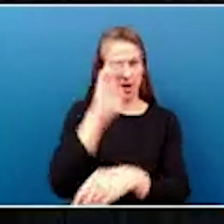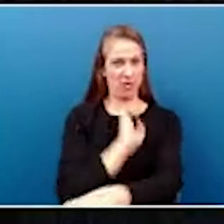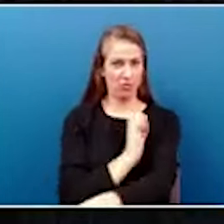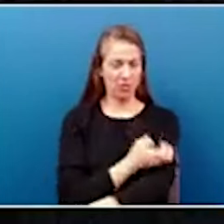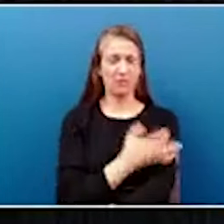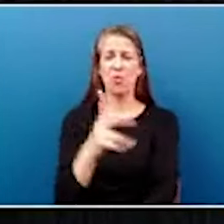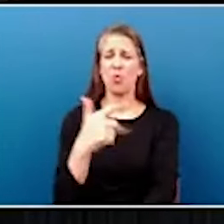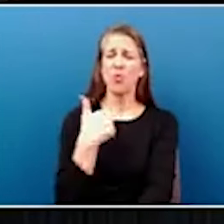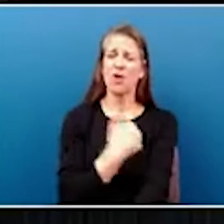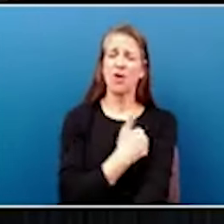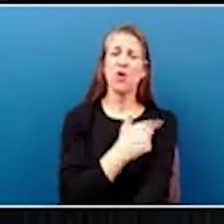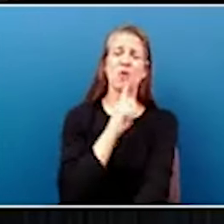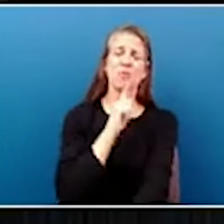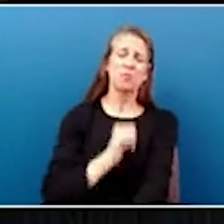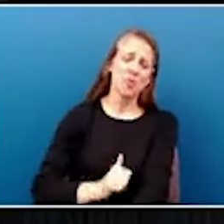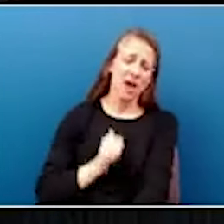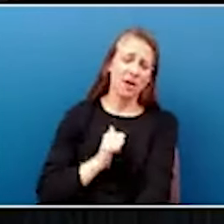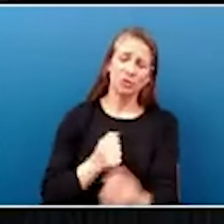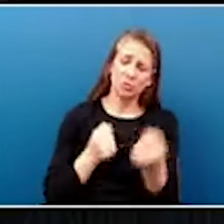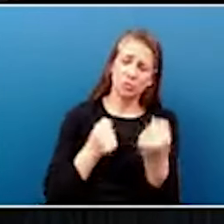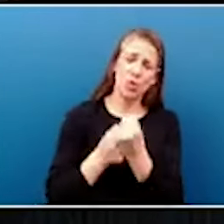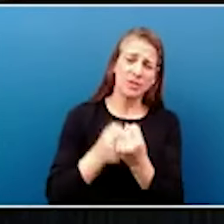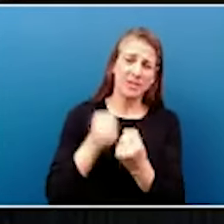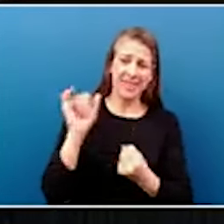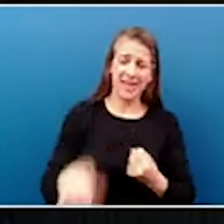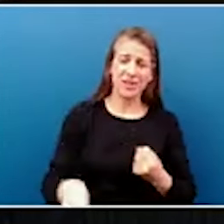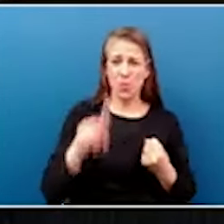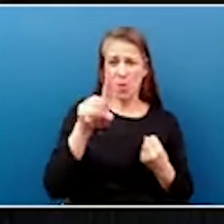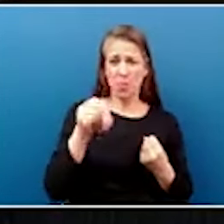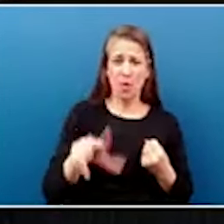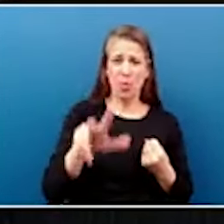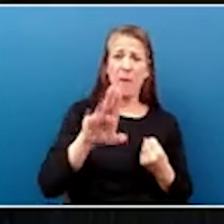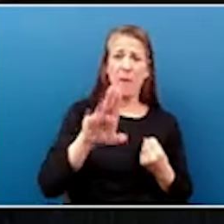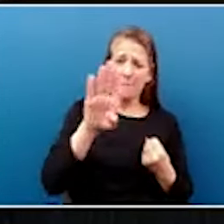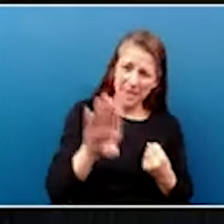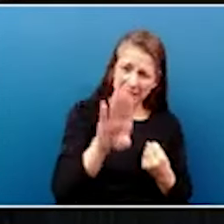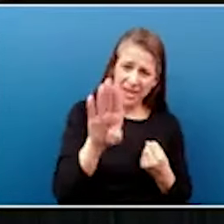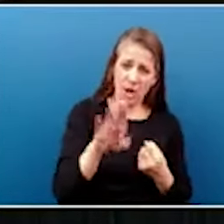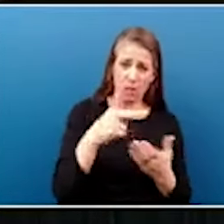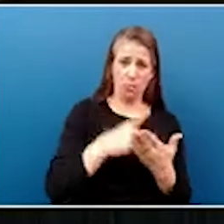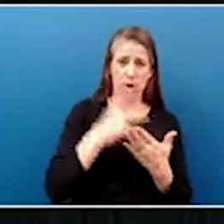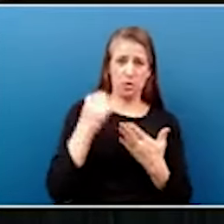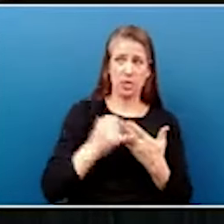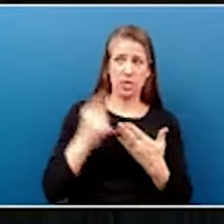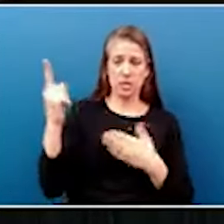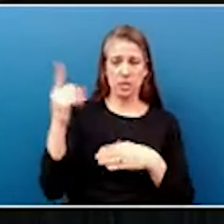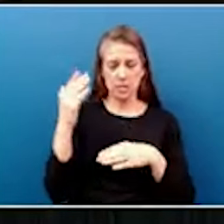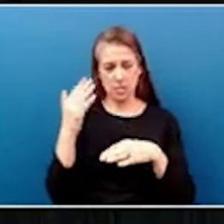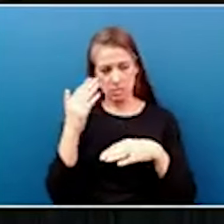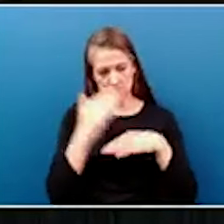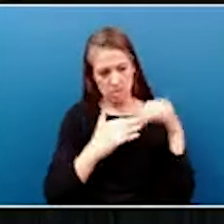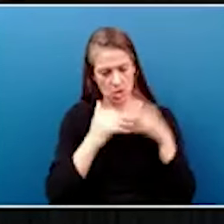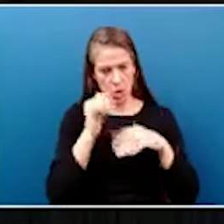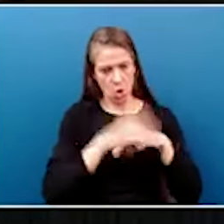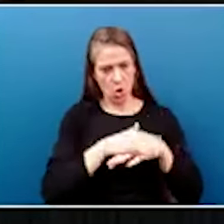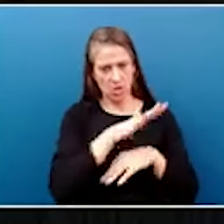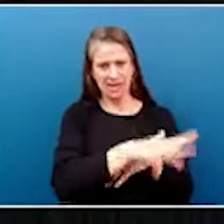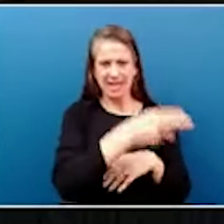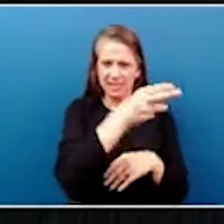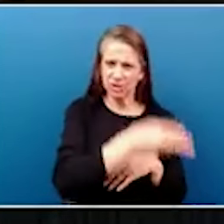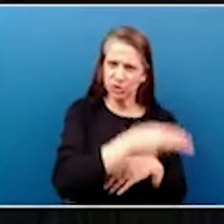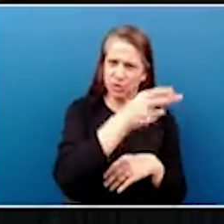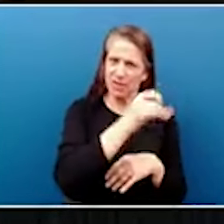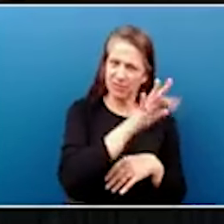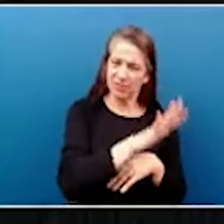.3 billion project that builds on the region's strong energy production history, while creating 1,530 good